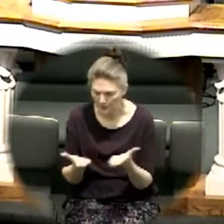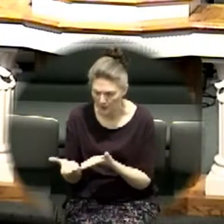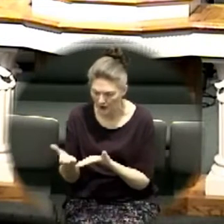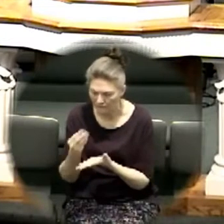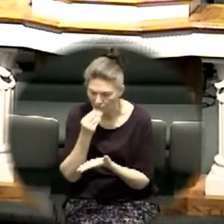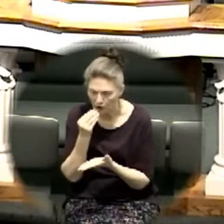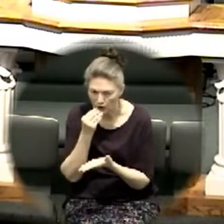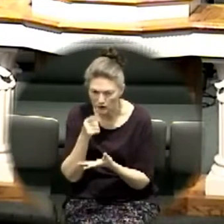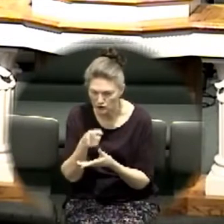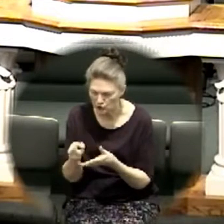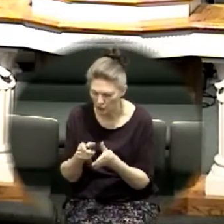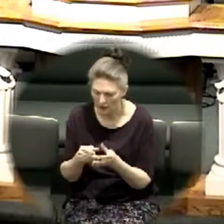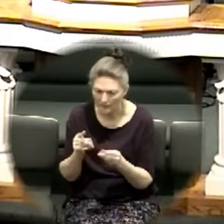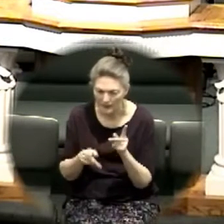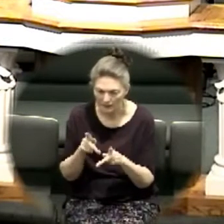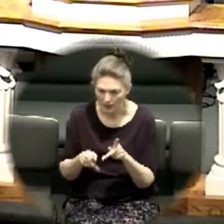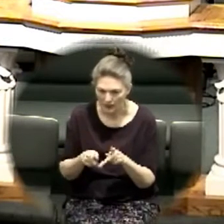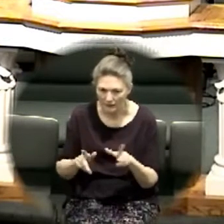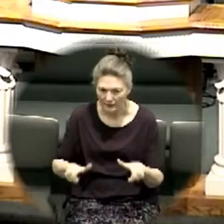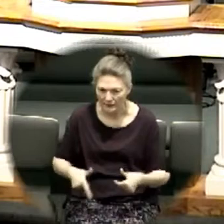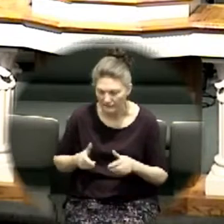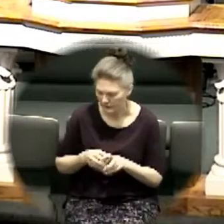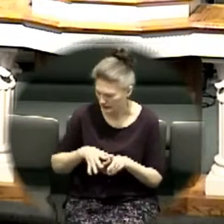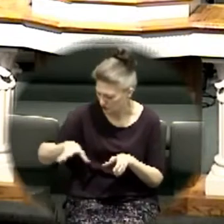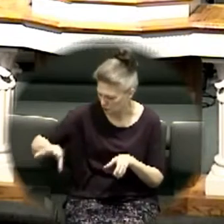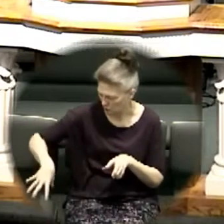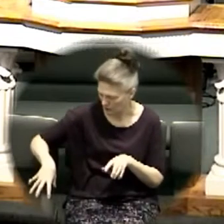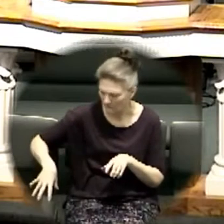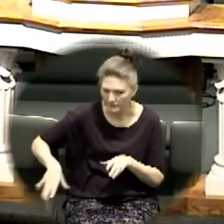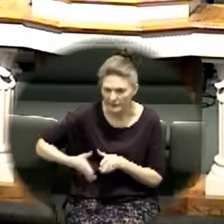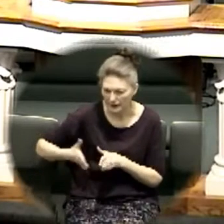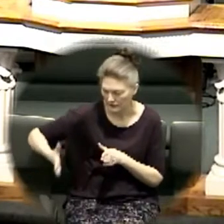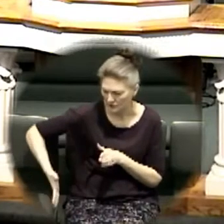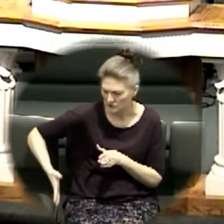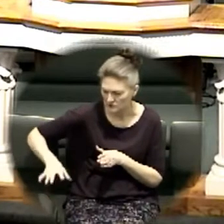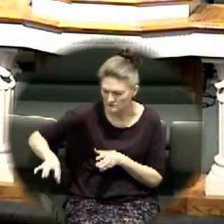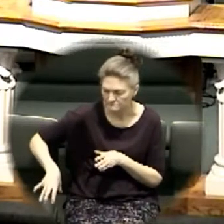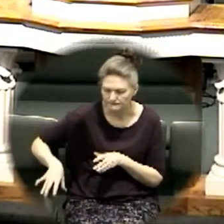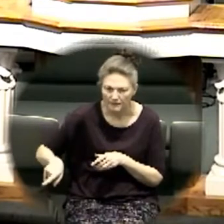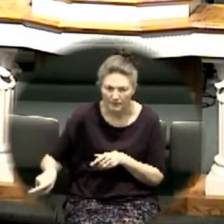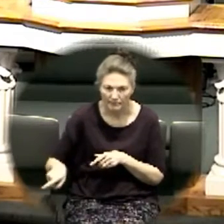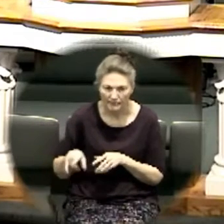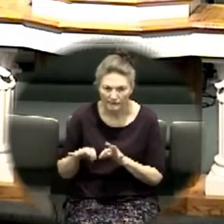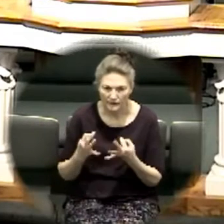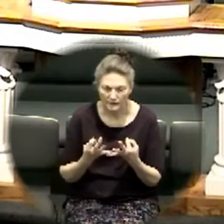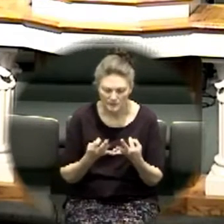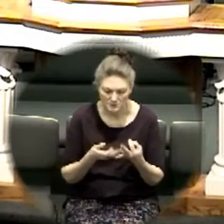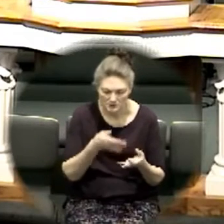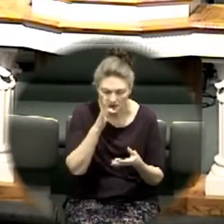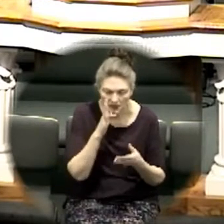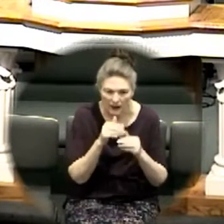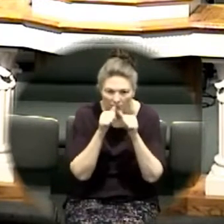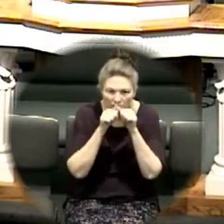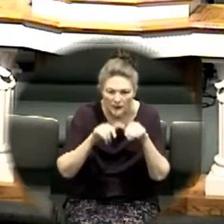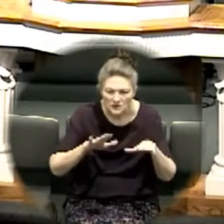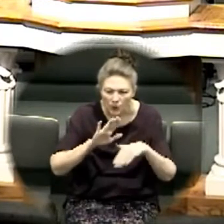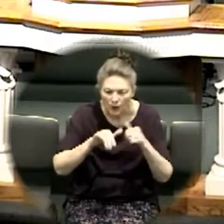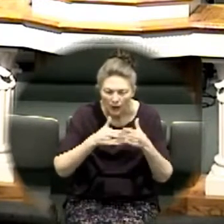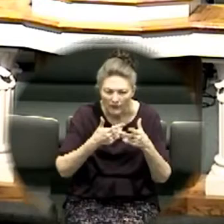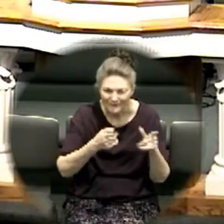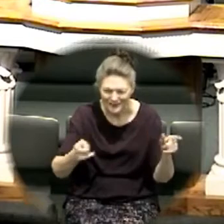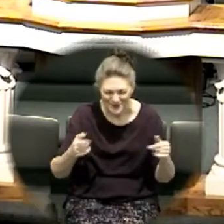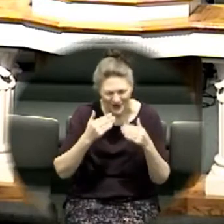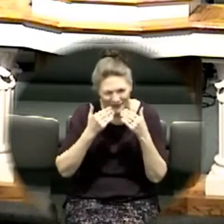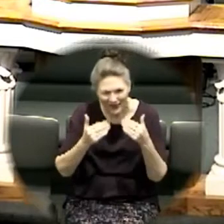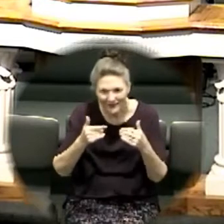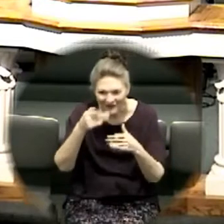so we are ministering to all sorts of families through this so god bless all of you that that uh and thank the